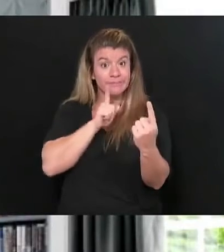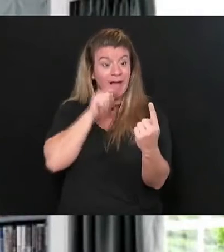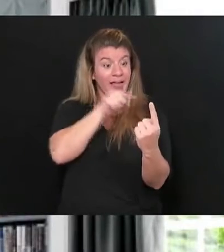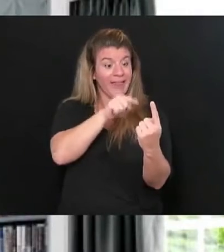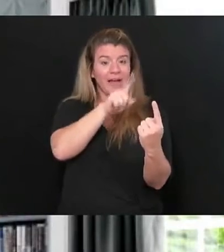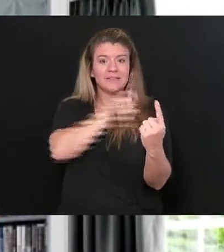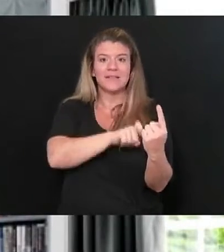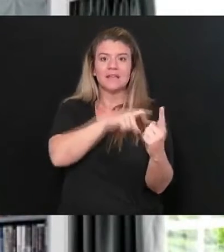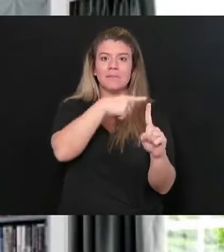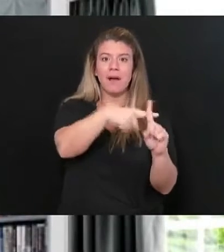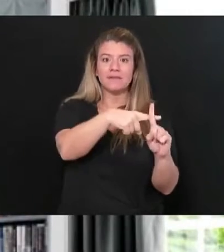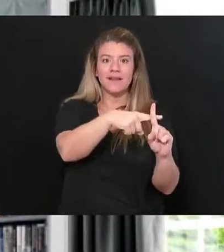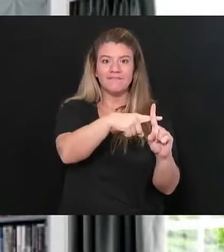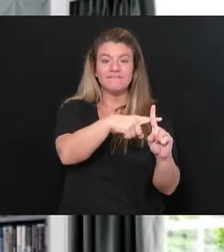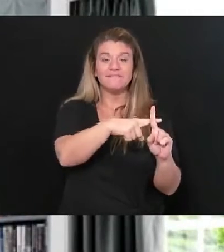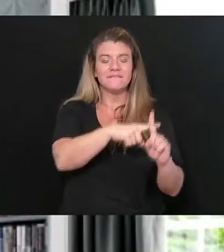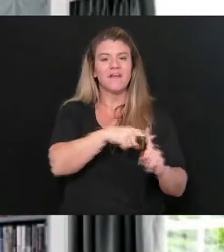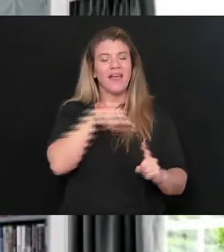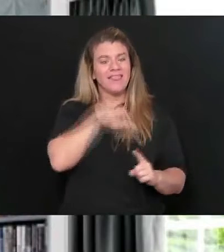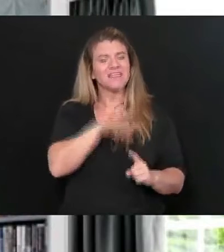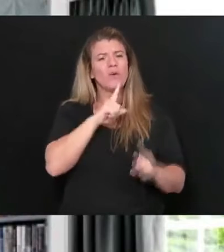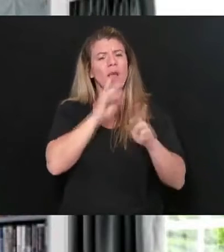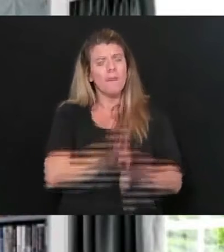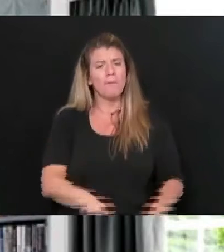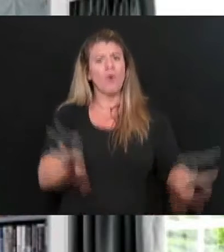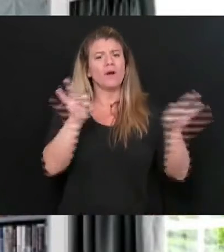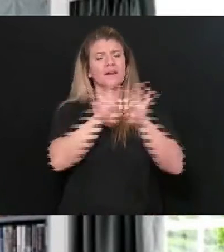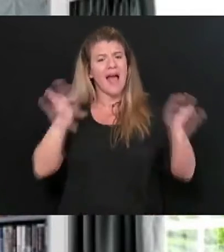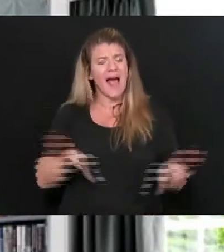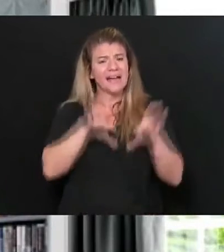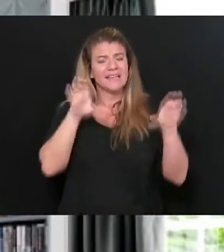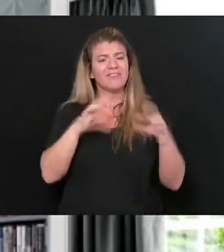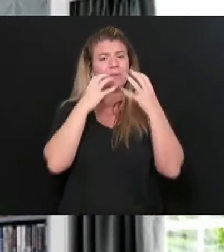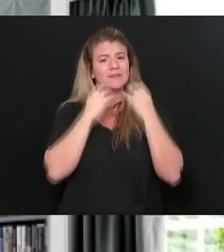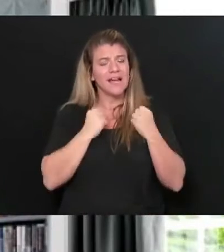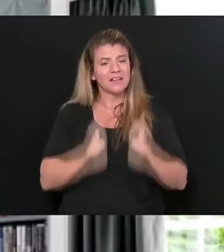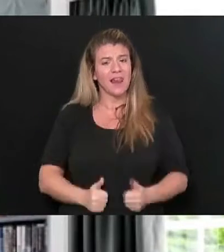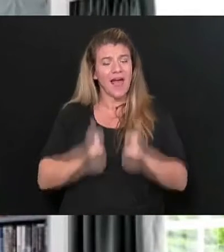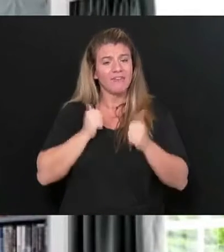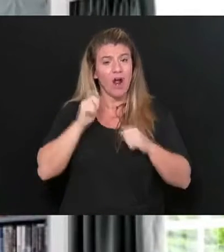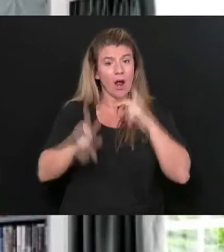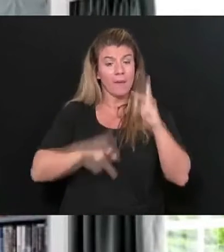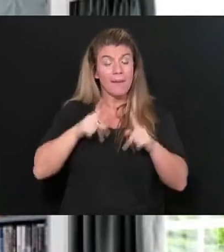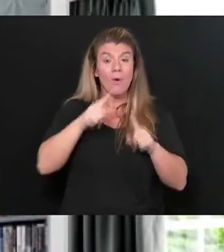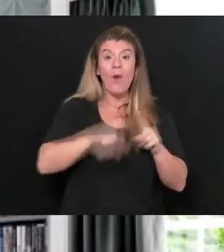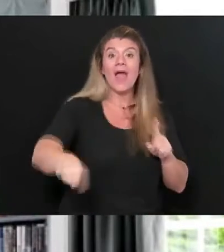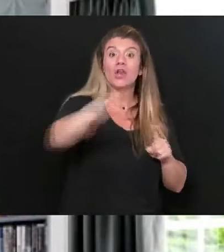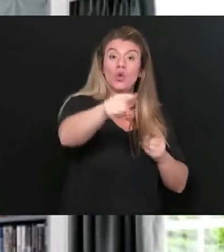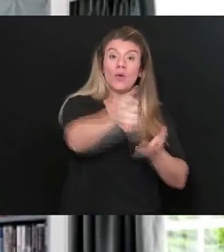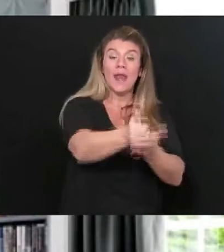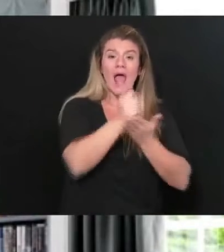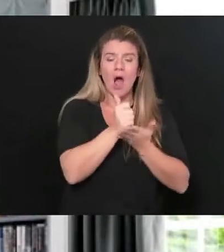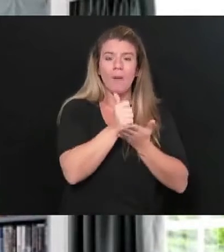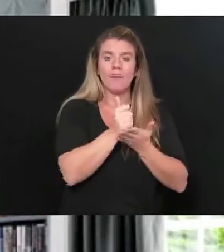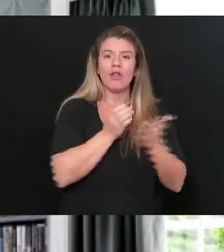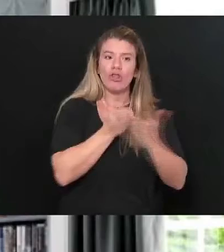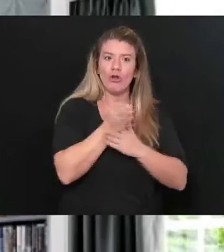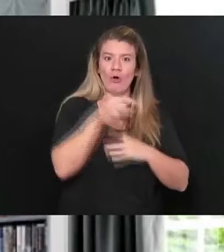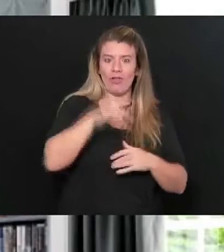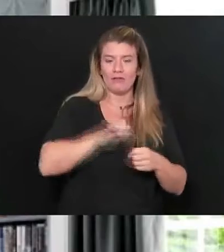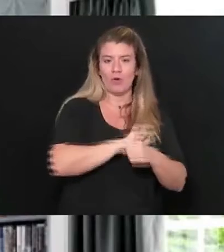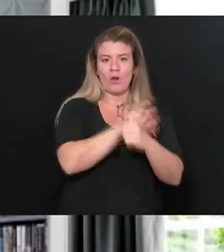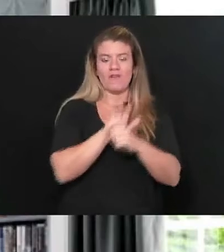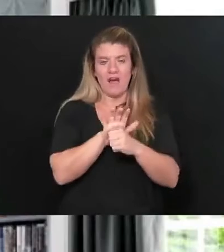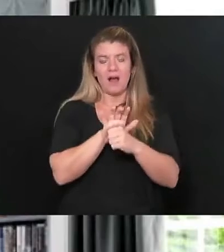Contact tracing is a critical activity in protecting the lives and safety of our citizens and you can help West Virginia remain strong throughout this COVID